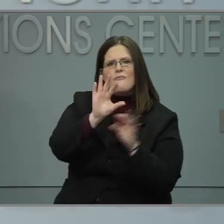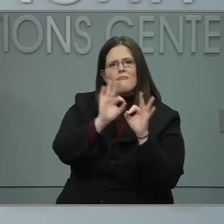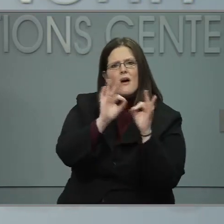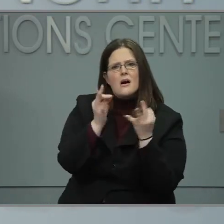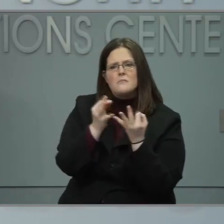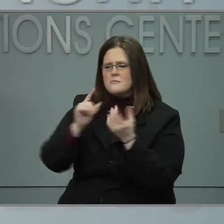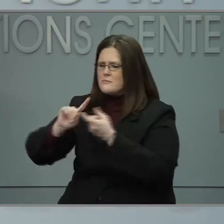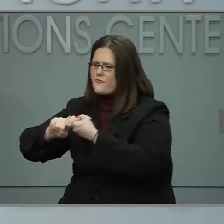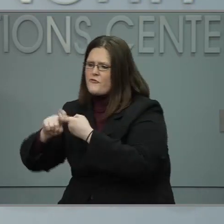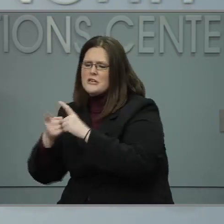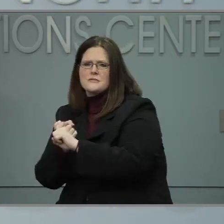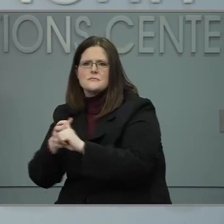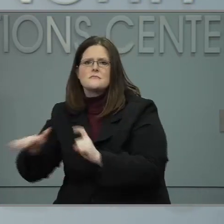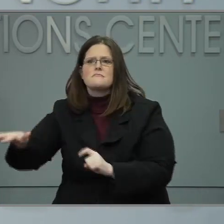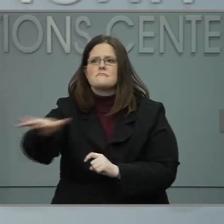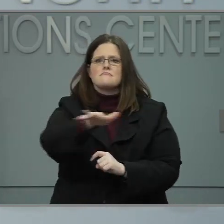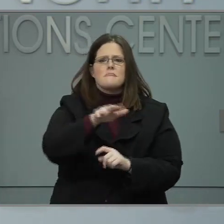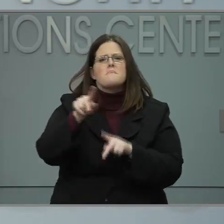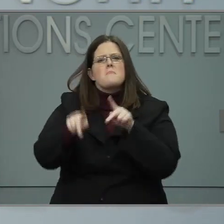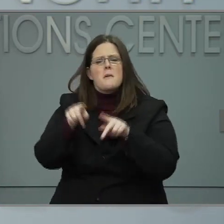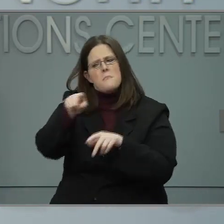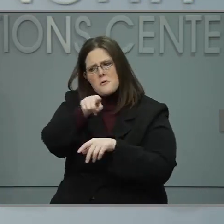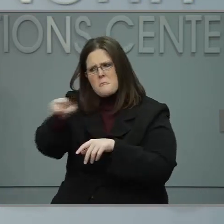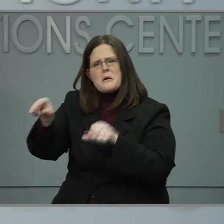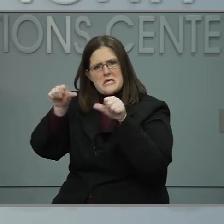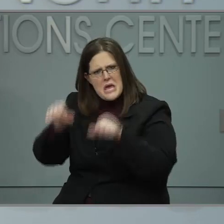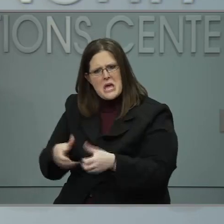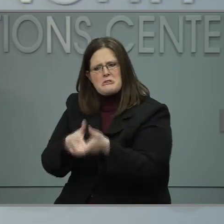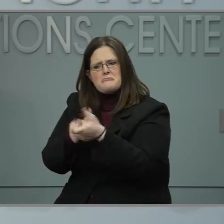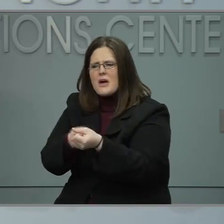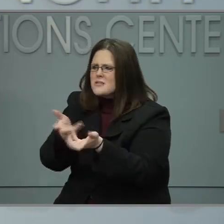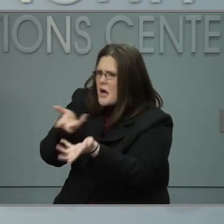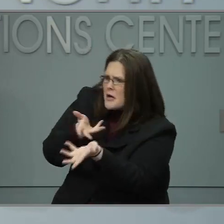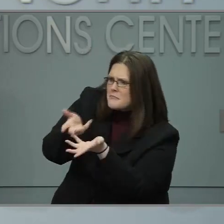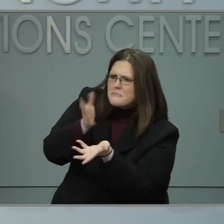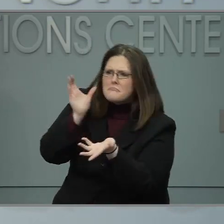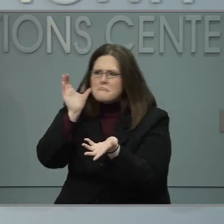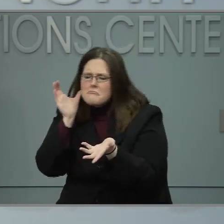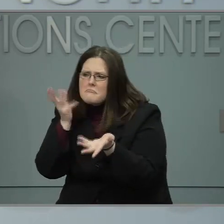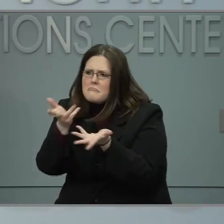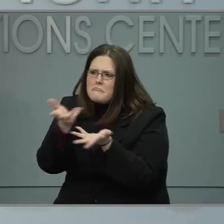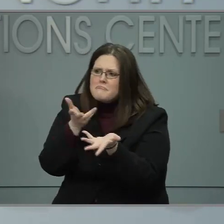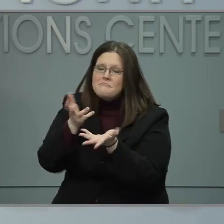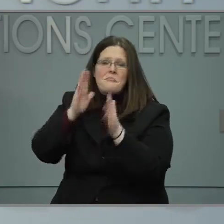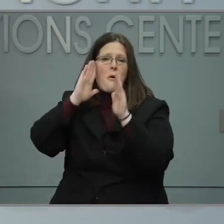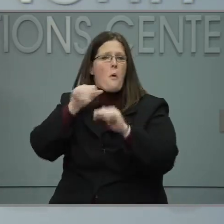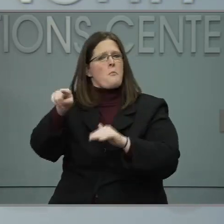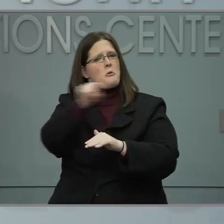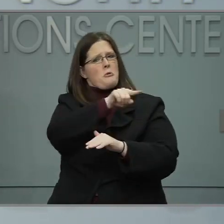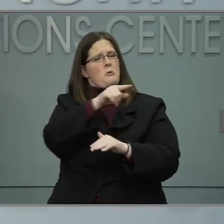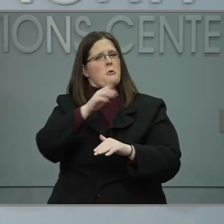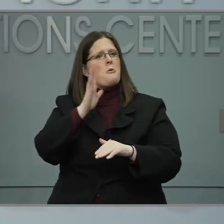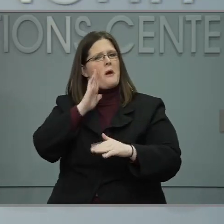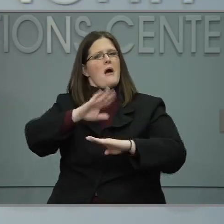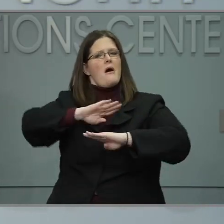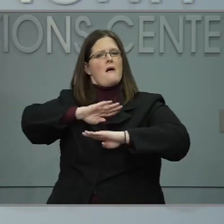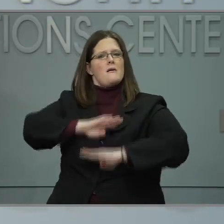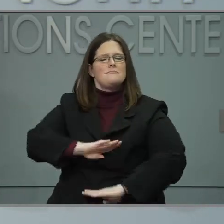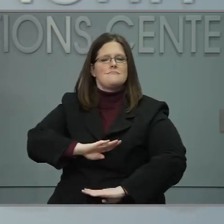I hope you will come to the same conclusion I did that these vaccines save lives.